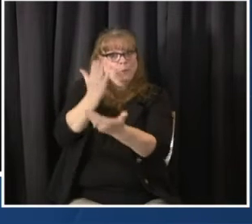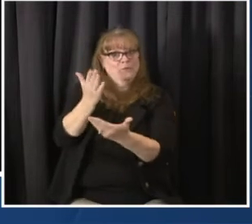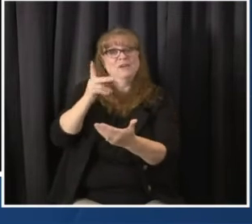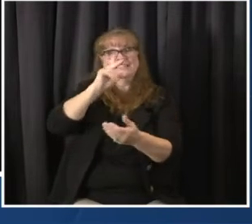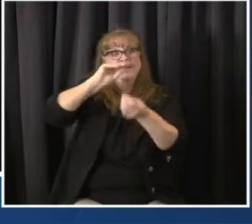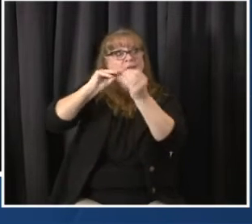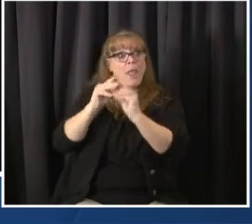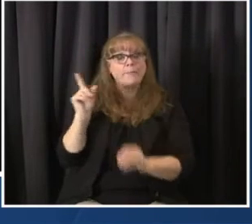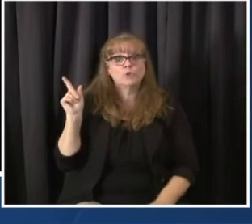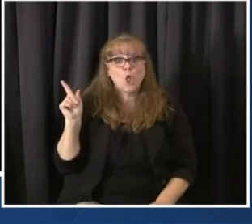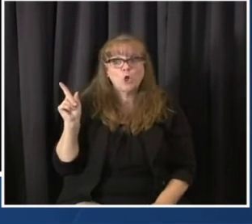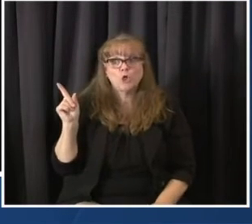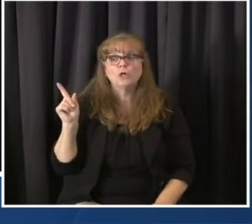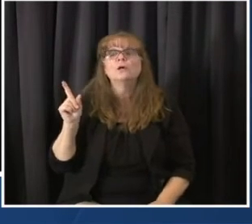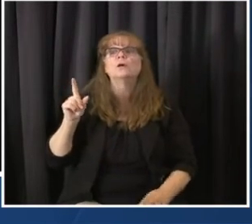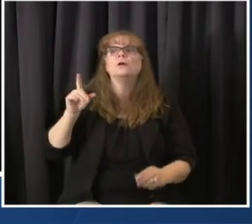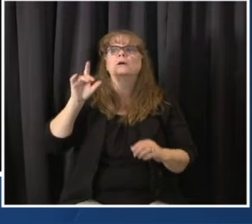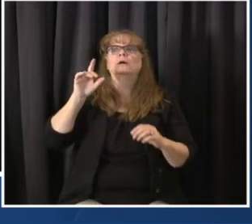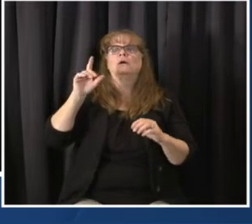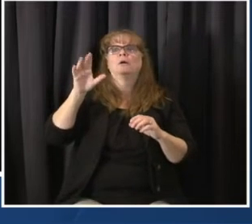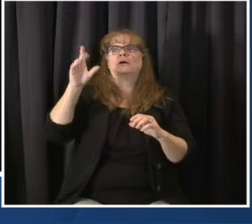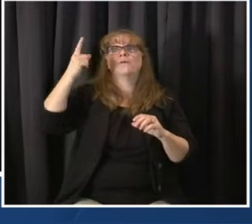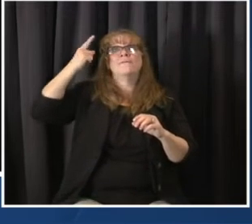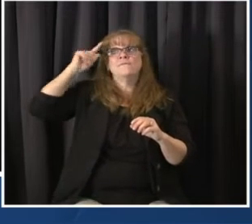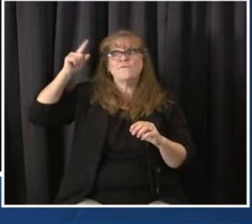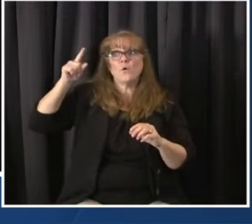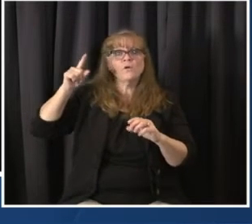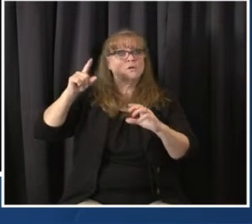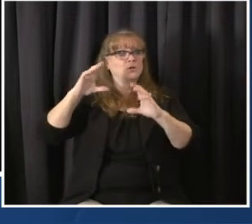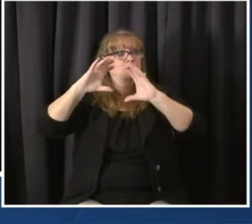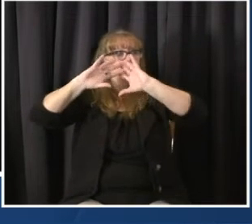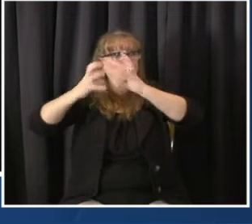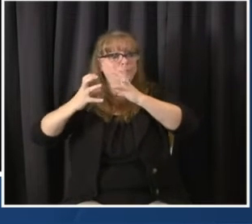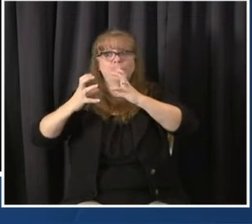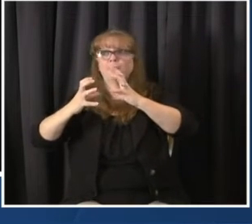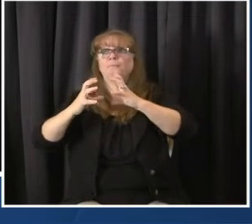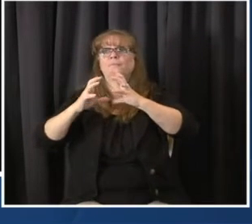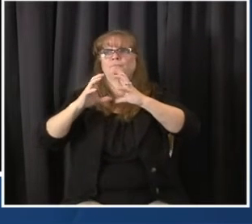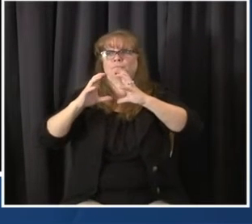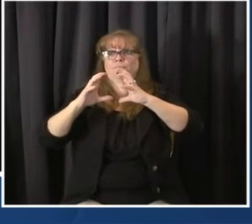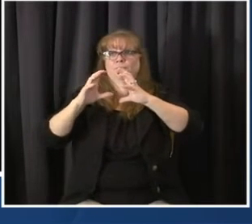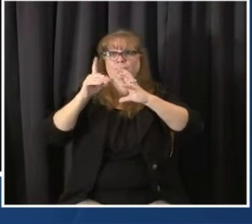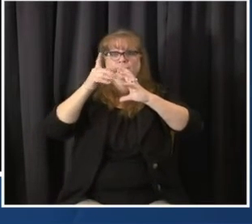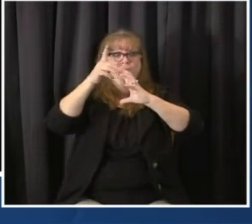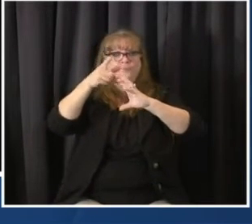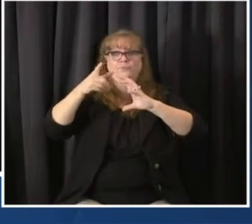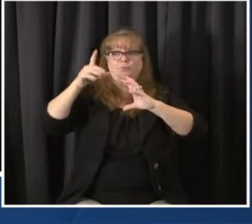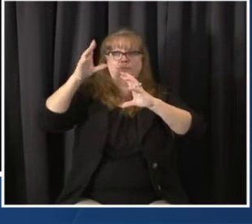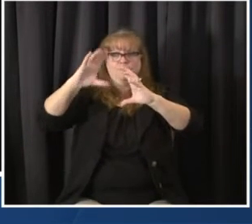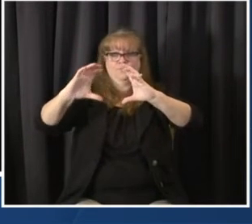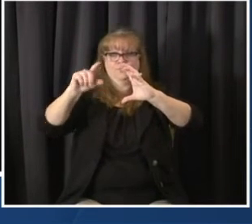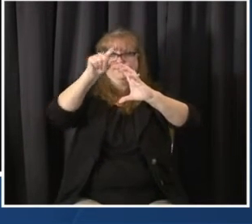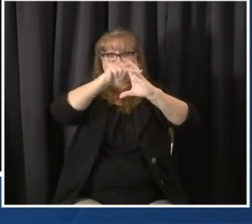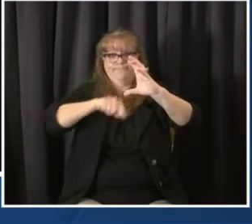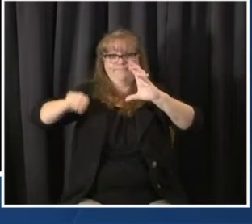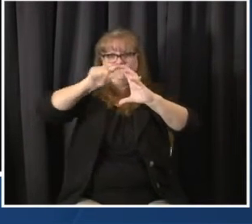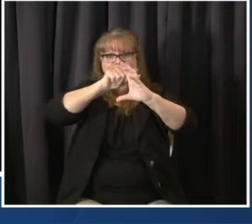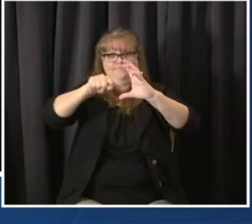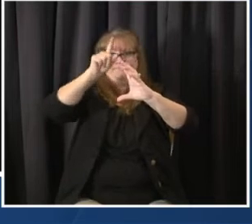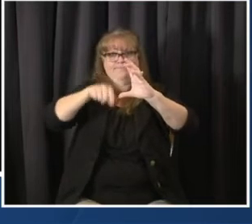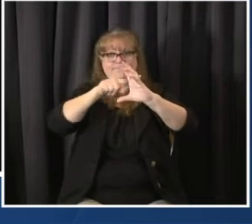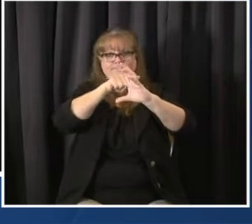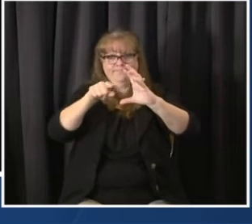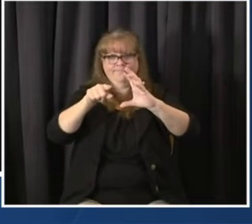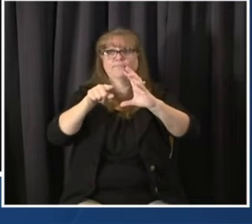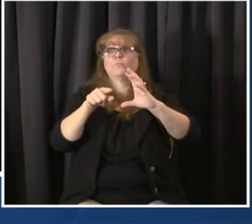them wigs wildly important goals and they're public facing. We want the people to hold us accountable for